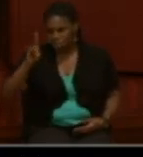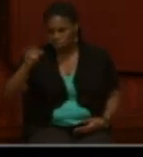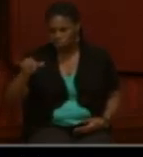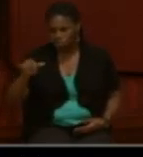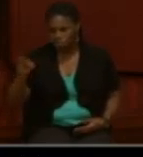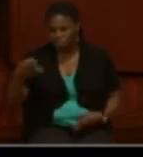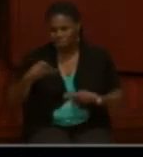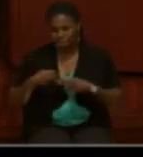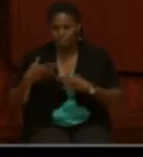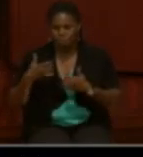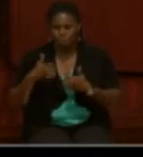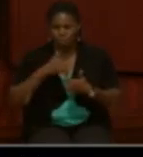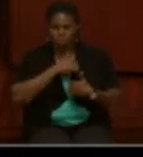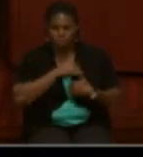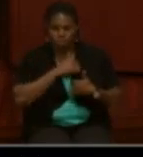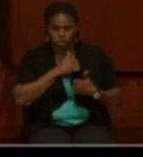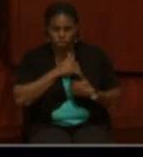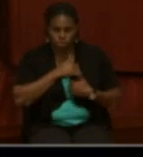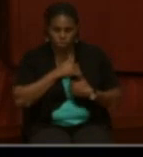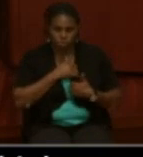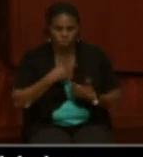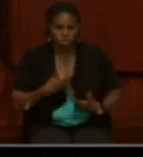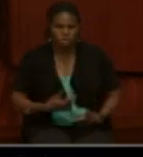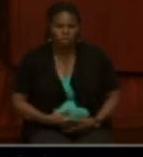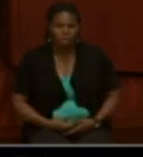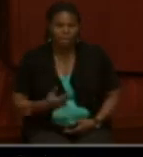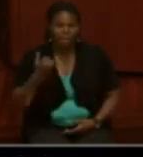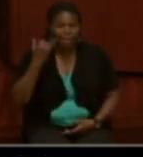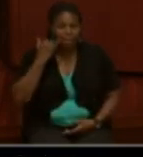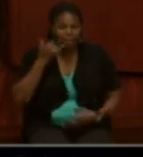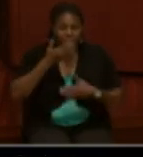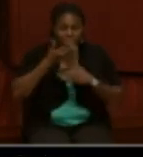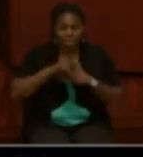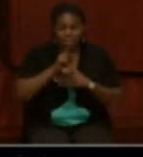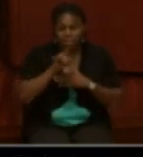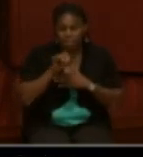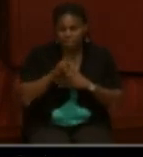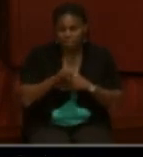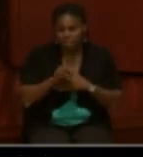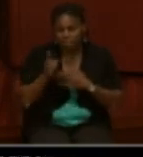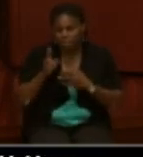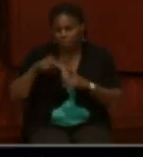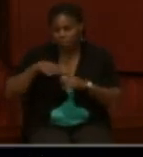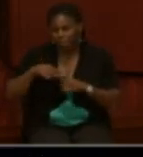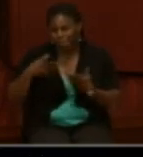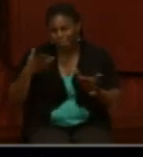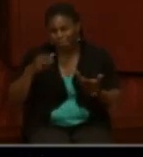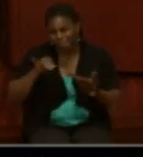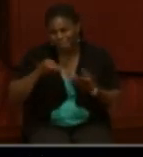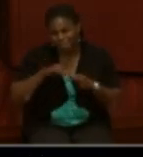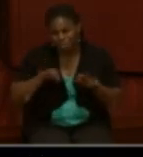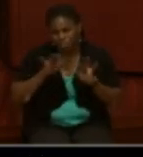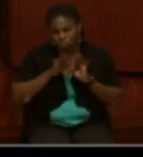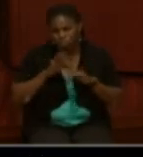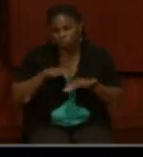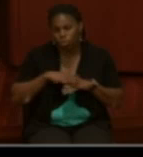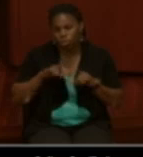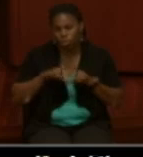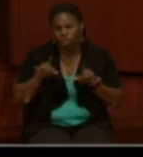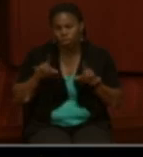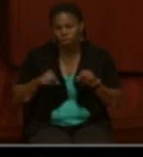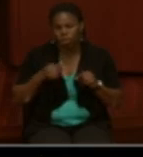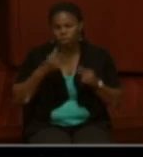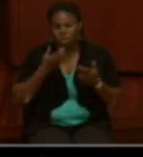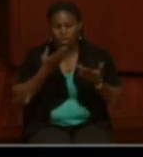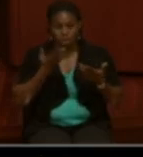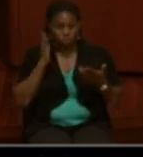of the soldier. And that includes if next of kin applied, it's still going to be keyed to the name of the soldier. So on that card, it will have the